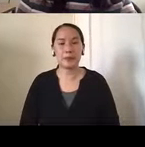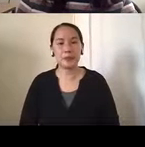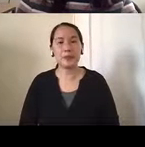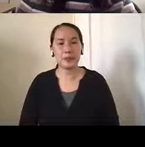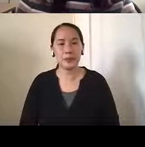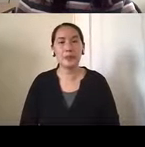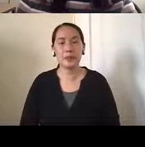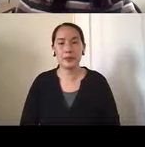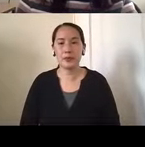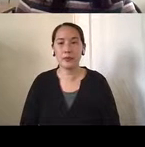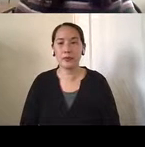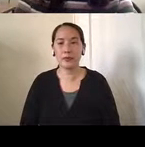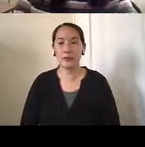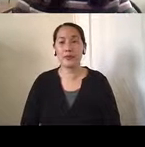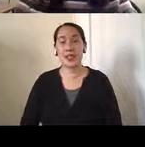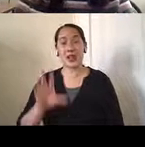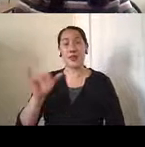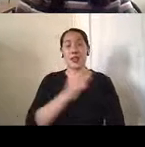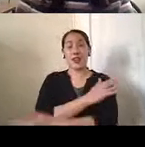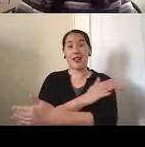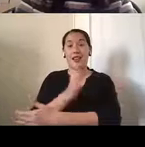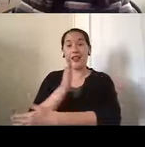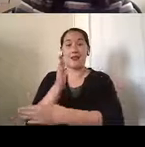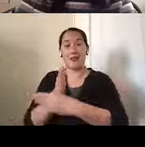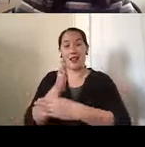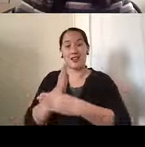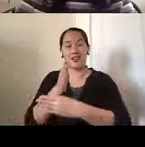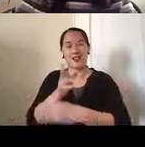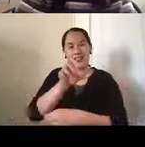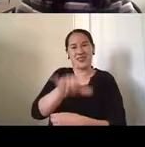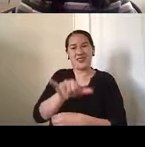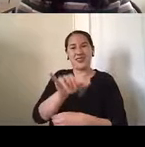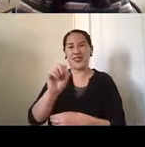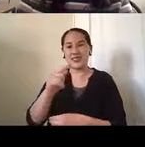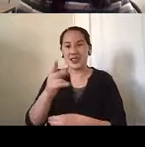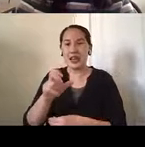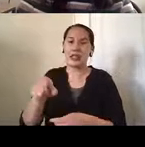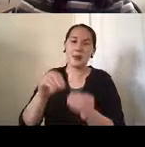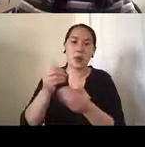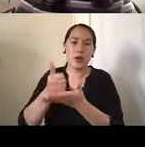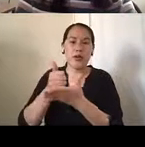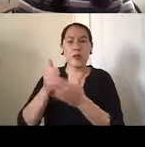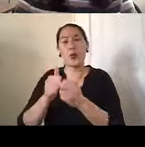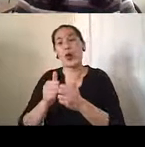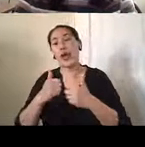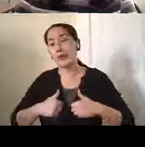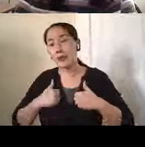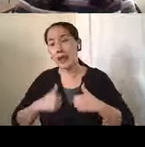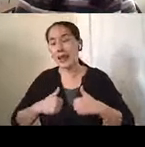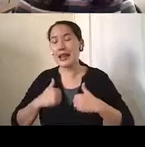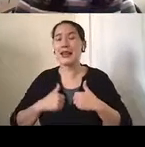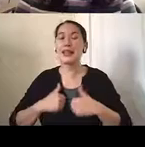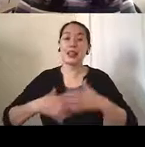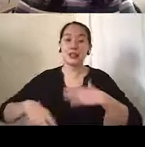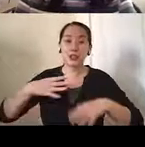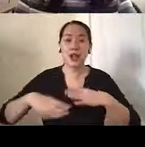So in the moderate stage, um, there needs to be more assistance with bathing, dressing, and other personal activities of daily living. Um,